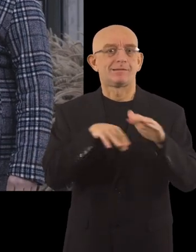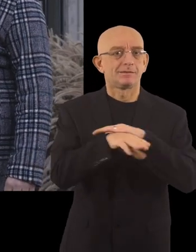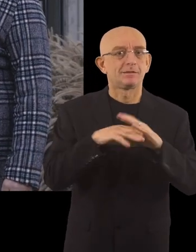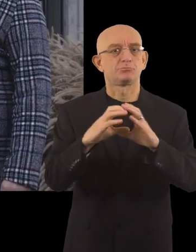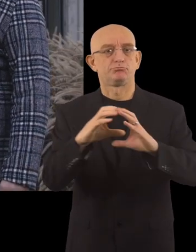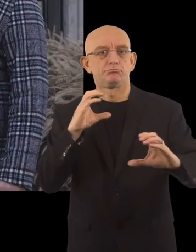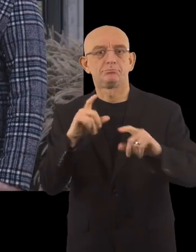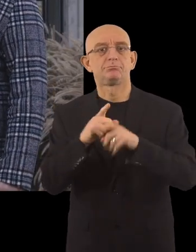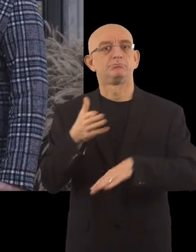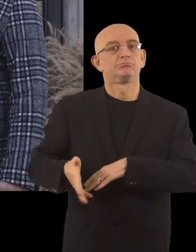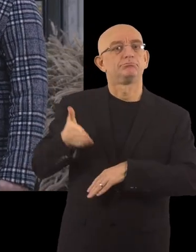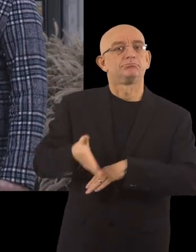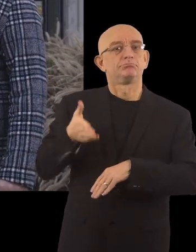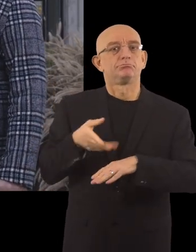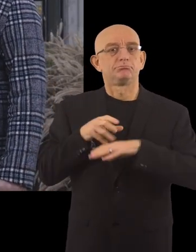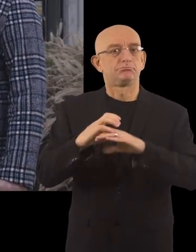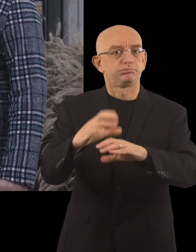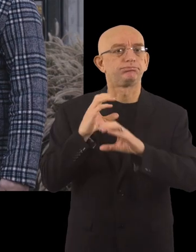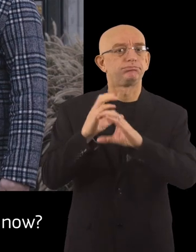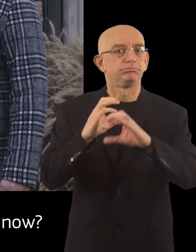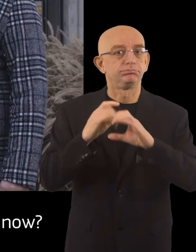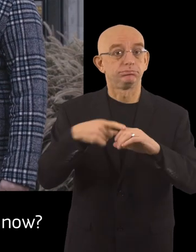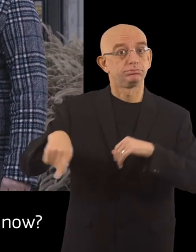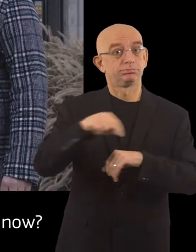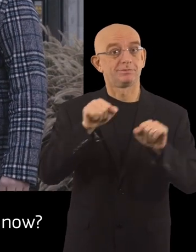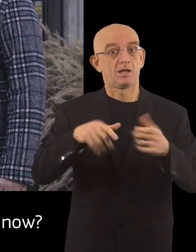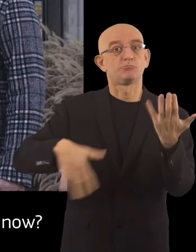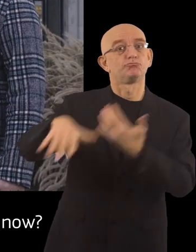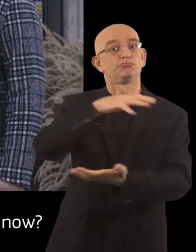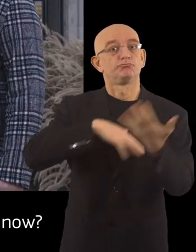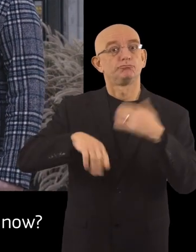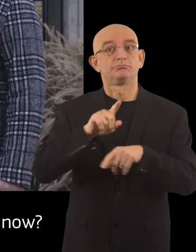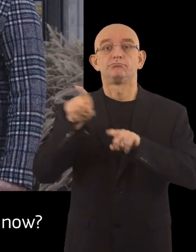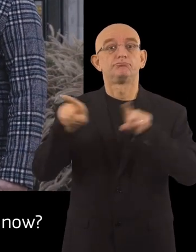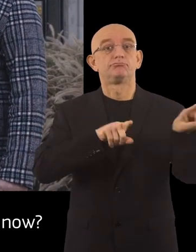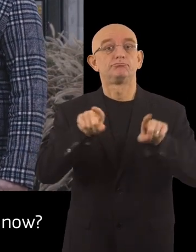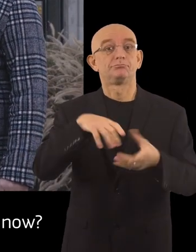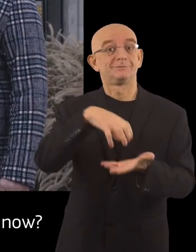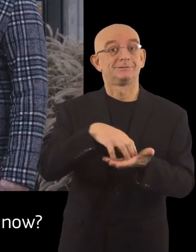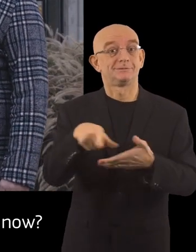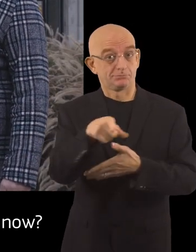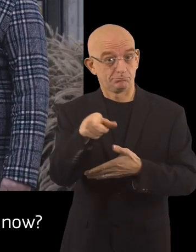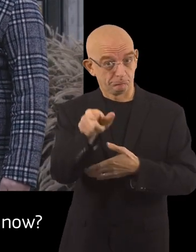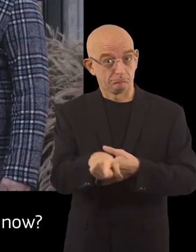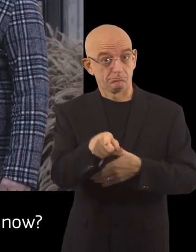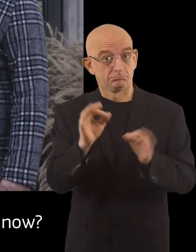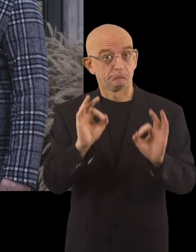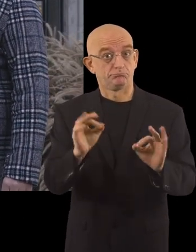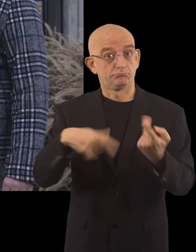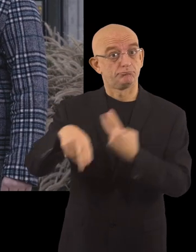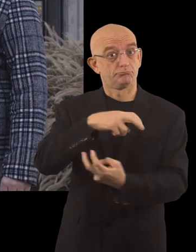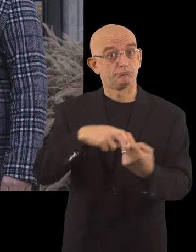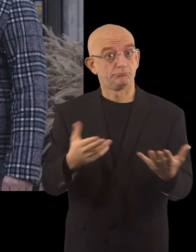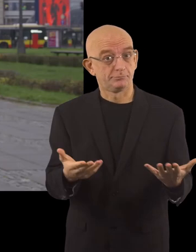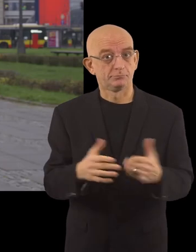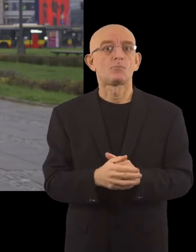vehicles and rolling stops. Is it easier for you to access the whole city now?